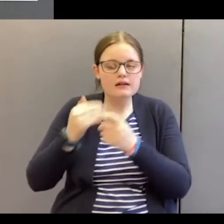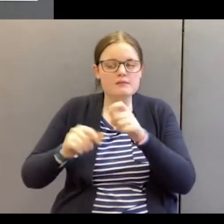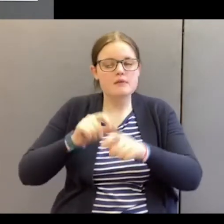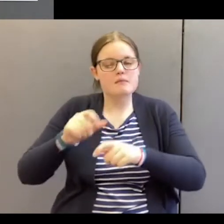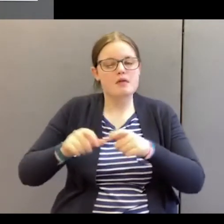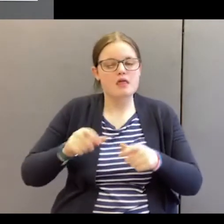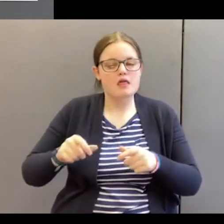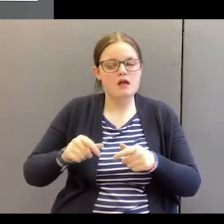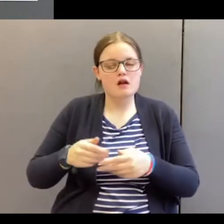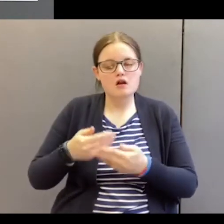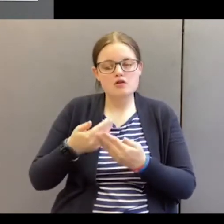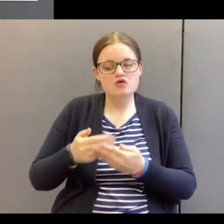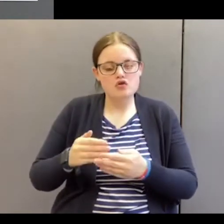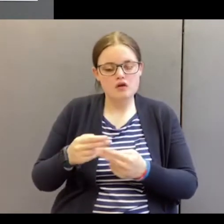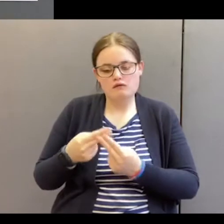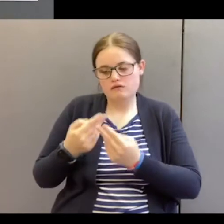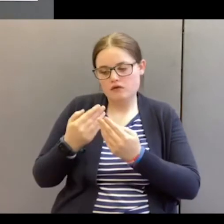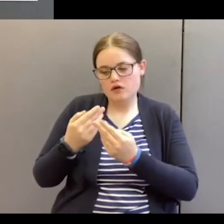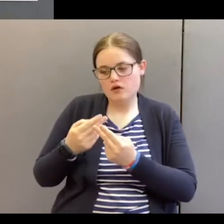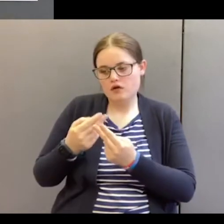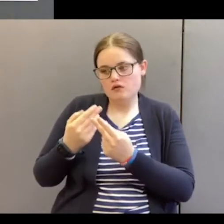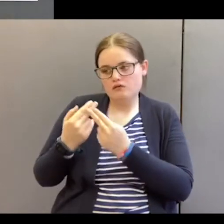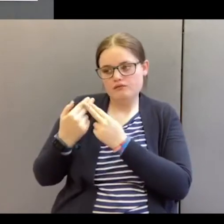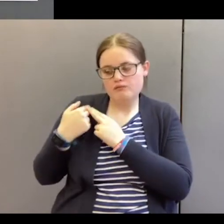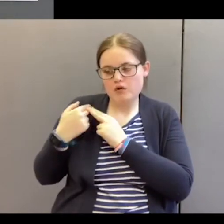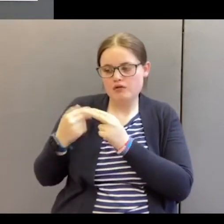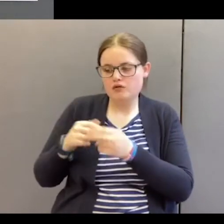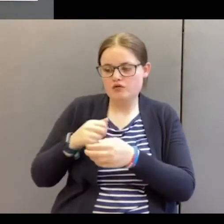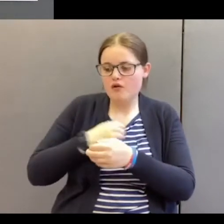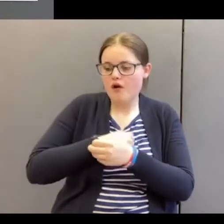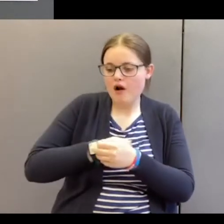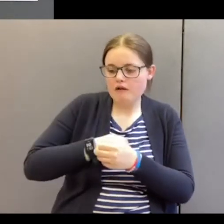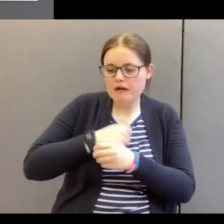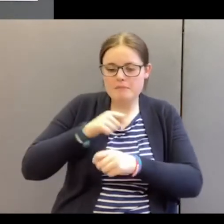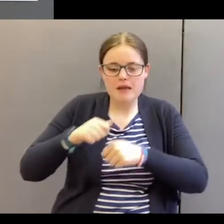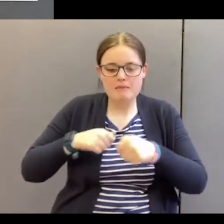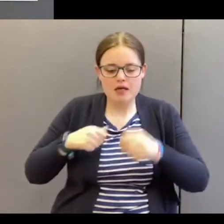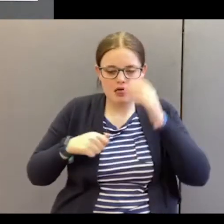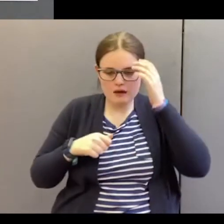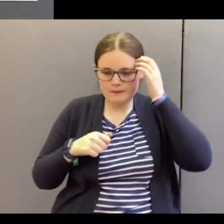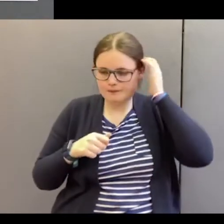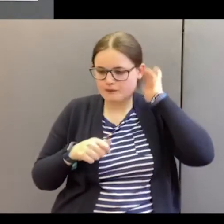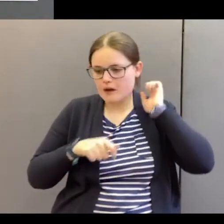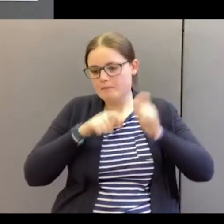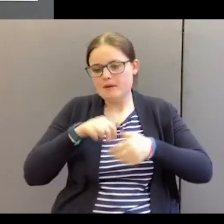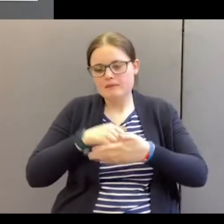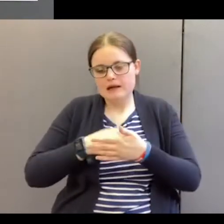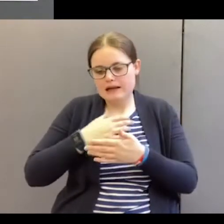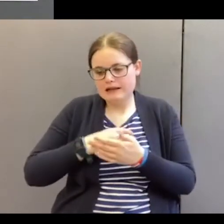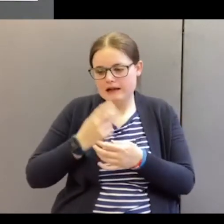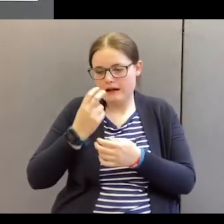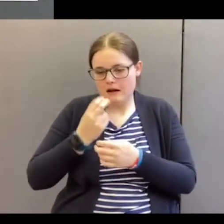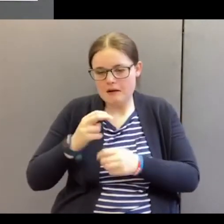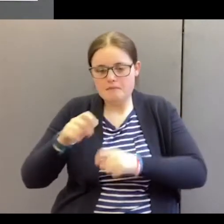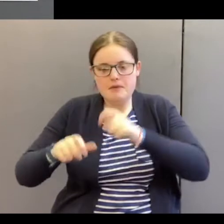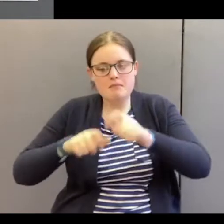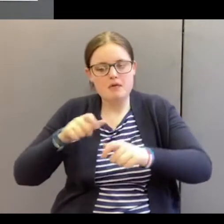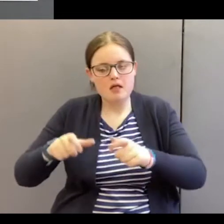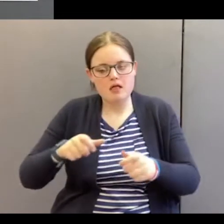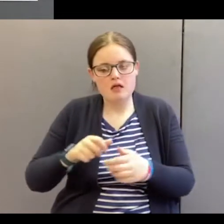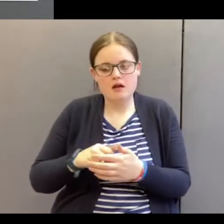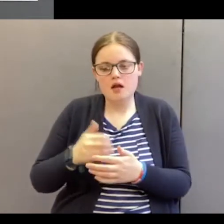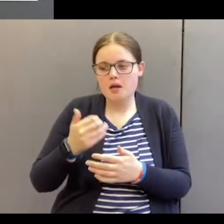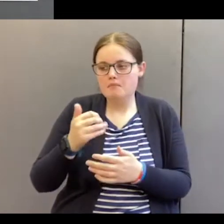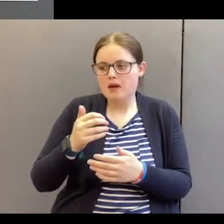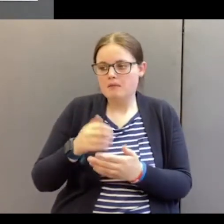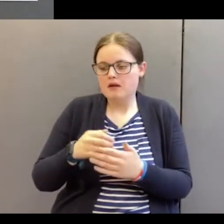to show responsibility to the hungry, to those in need, to the elderly. It may